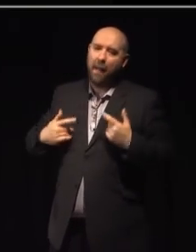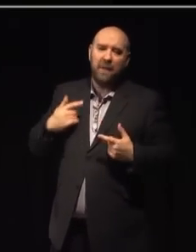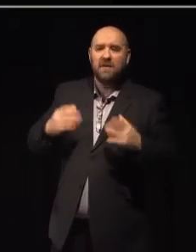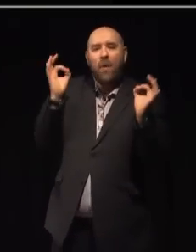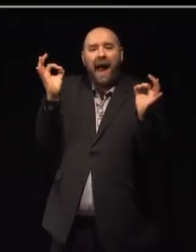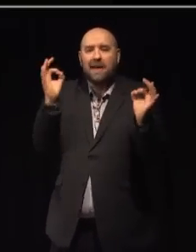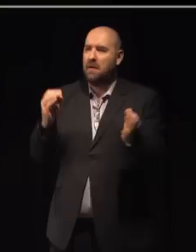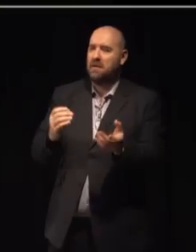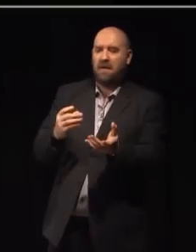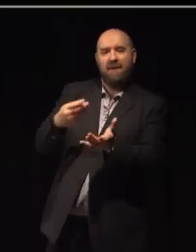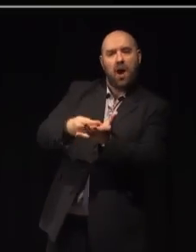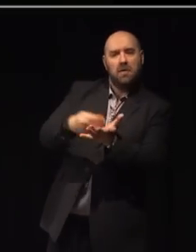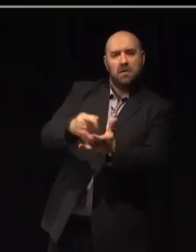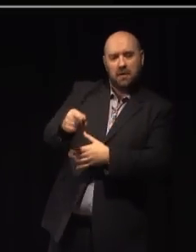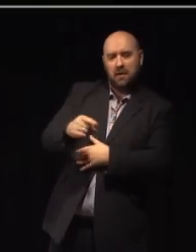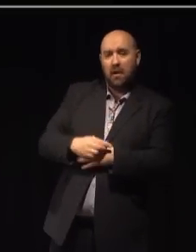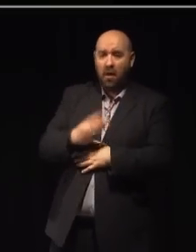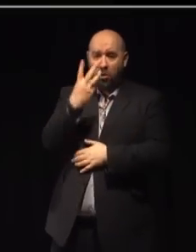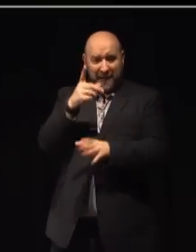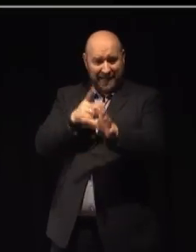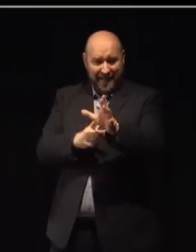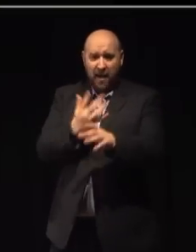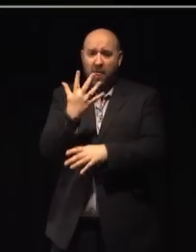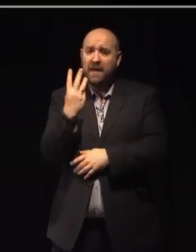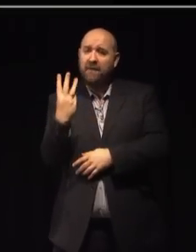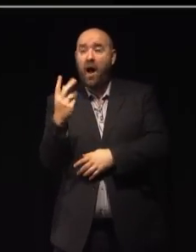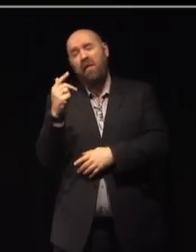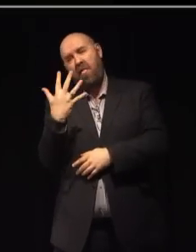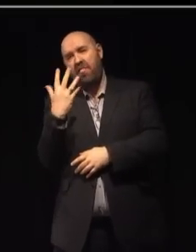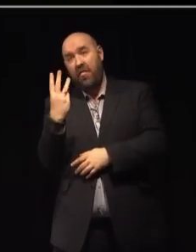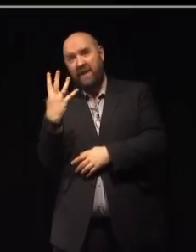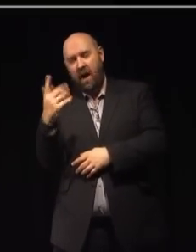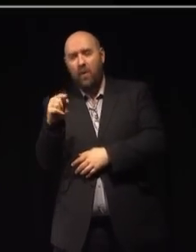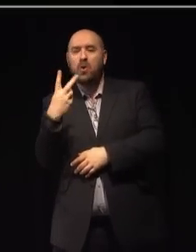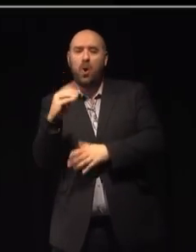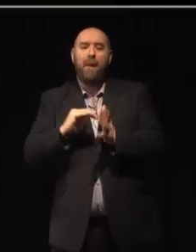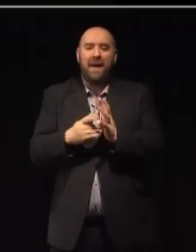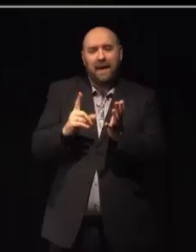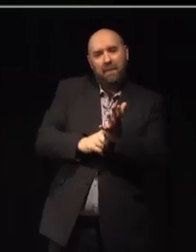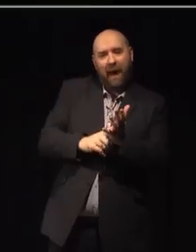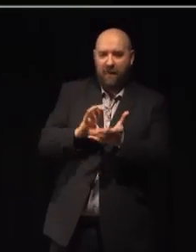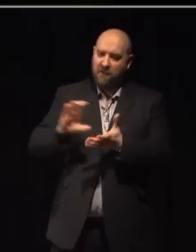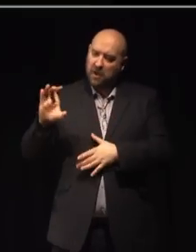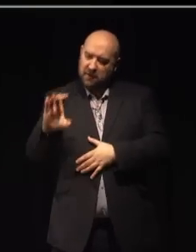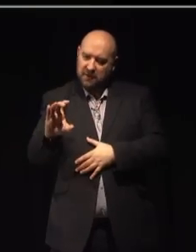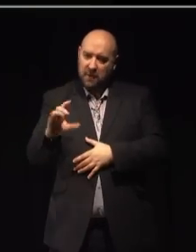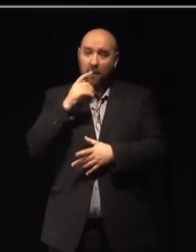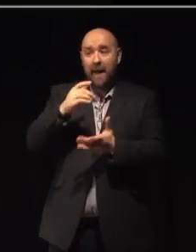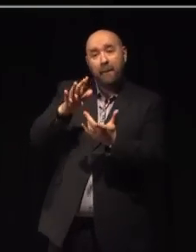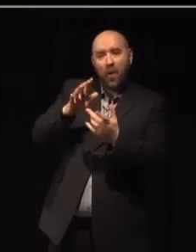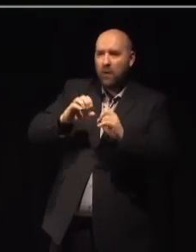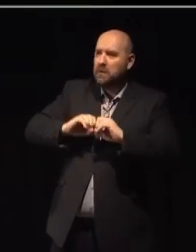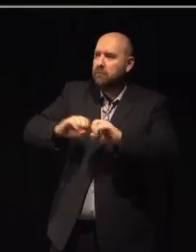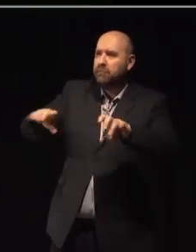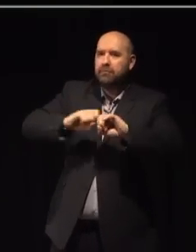Fund. This three-year, £35.2 million fund will be one important vehicle for the distribution of